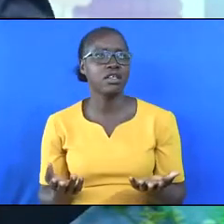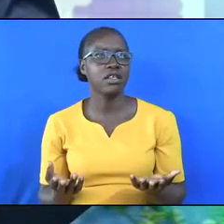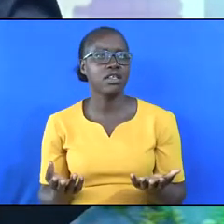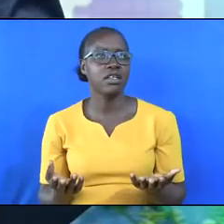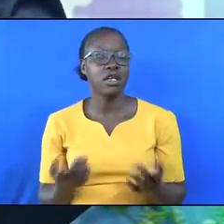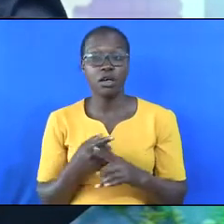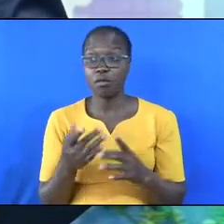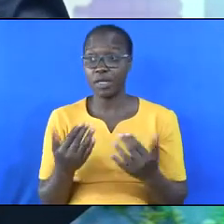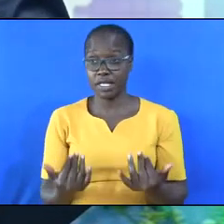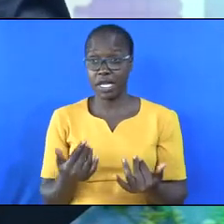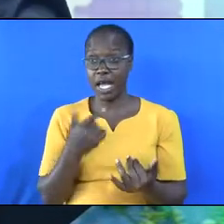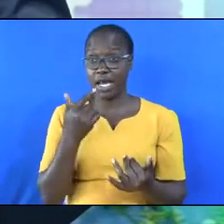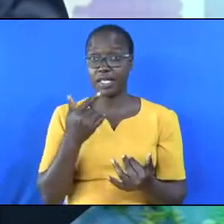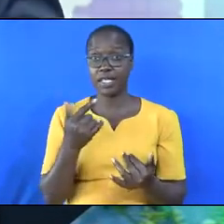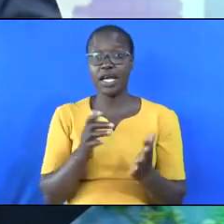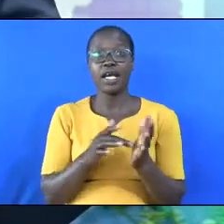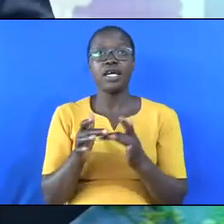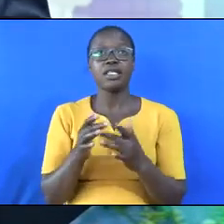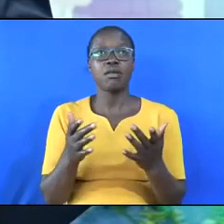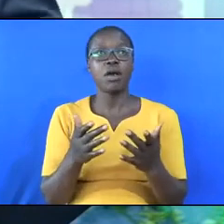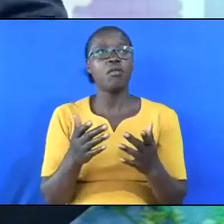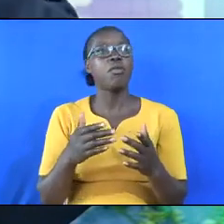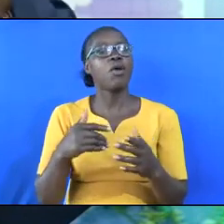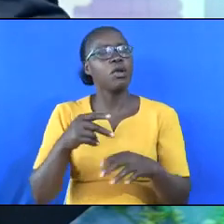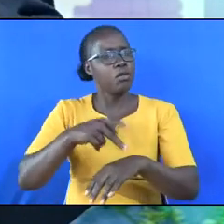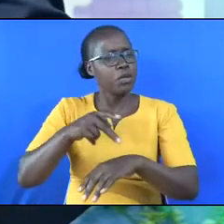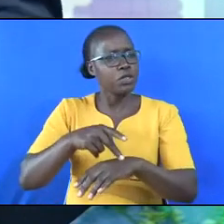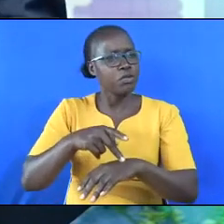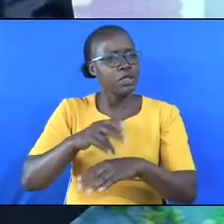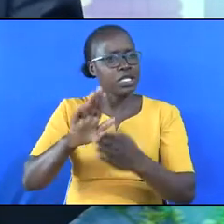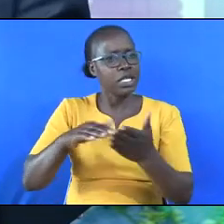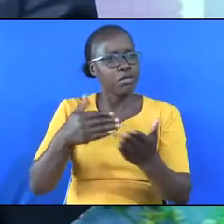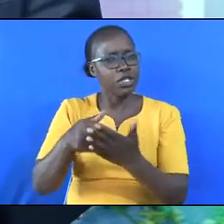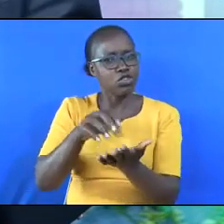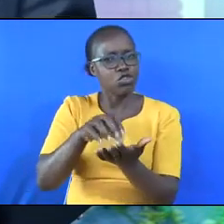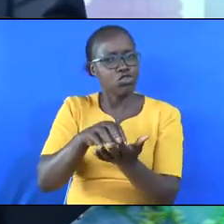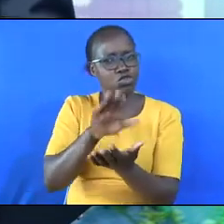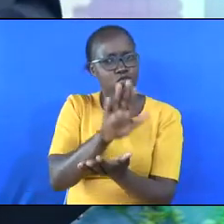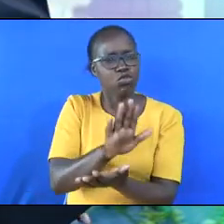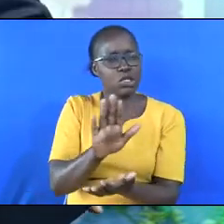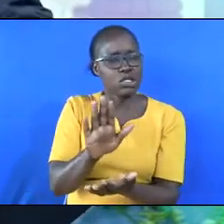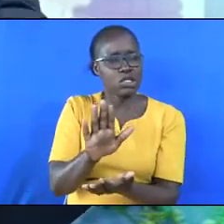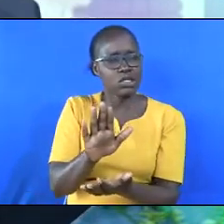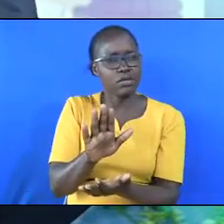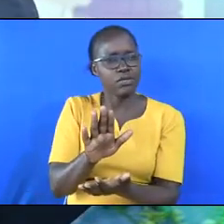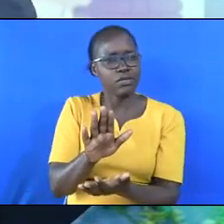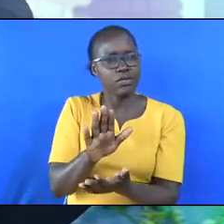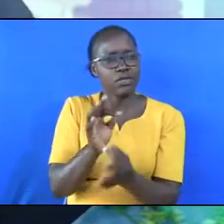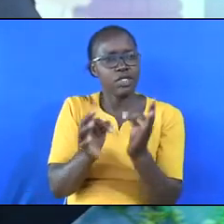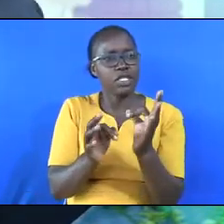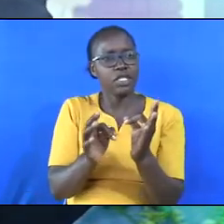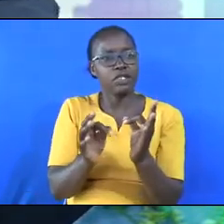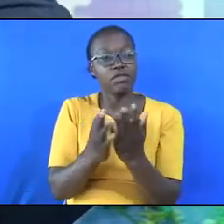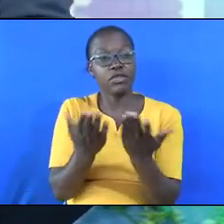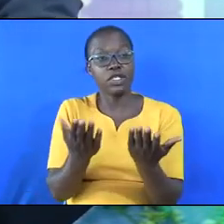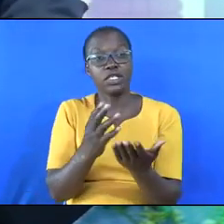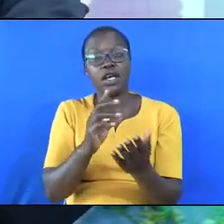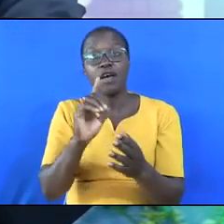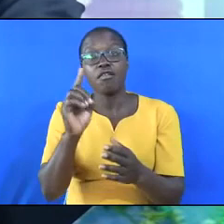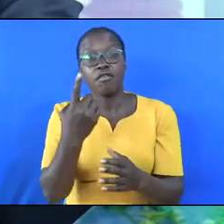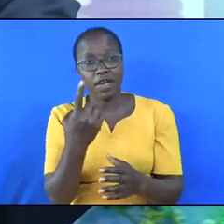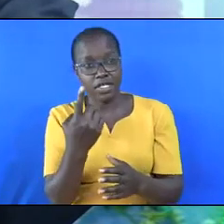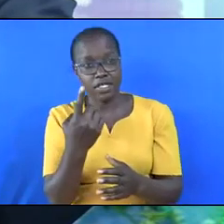But I want to tell you that the Bible always has a principle that applies to the situation. If you read 1 Corinthians